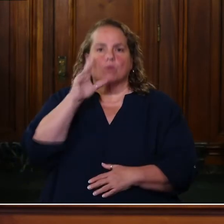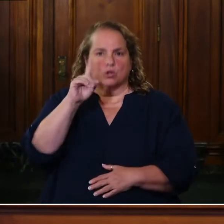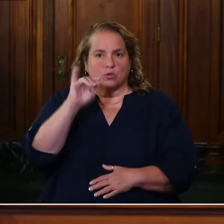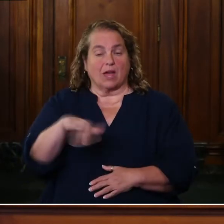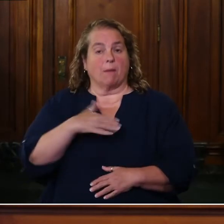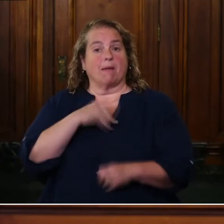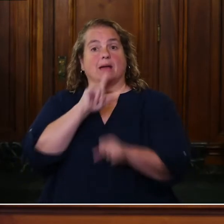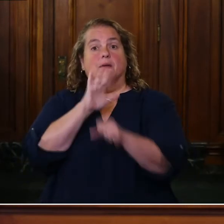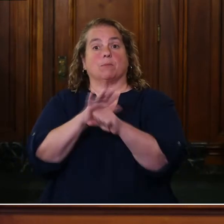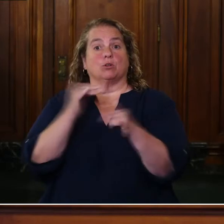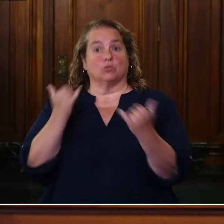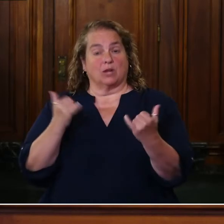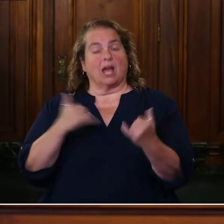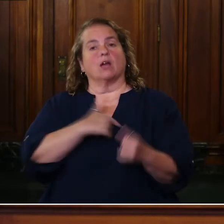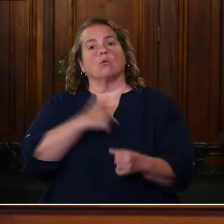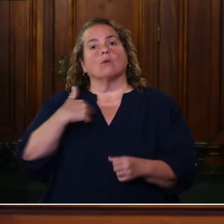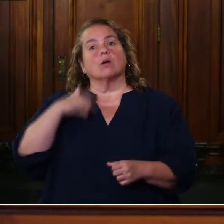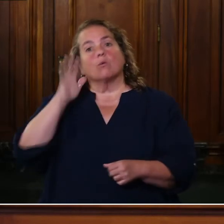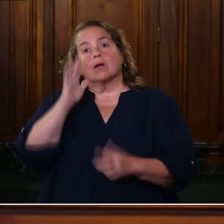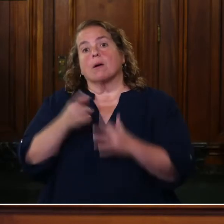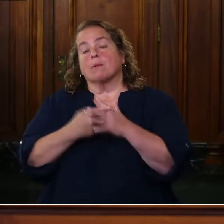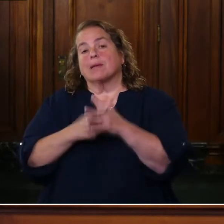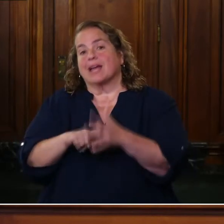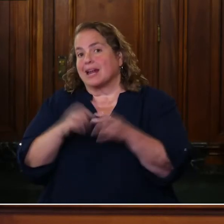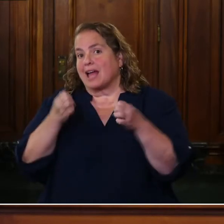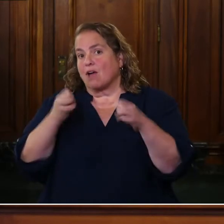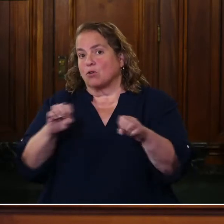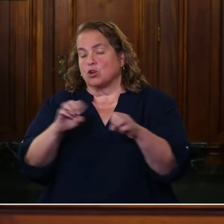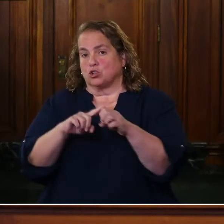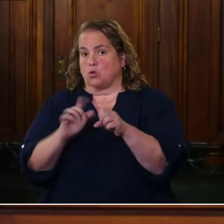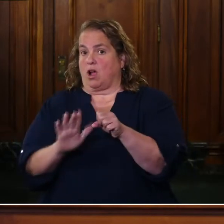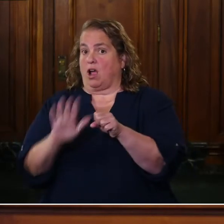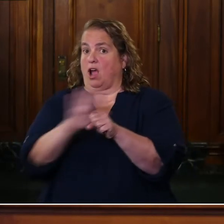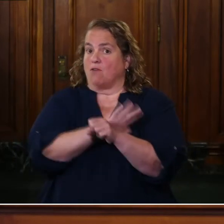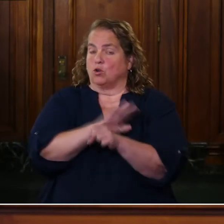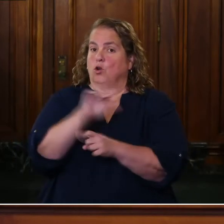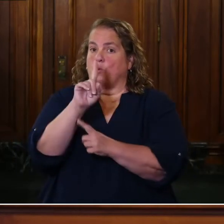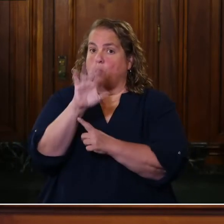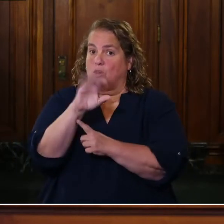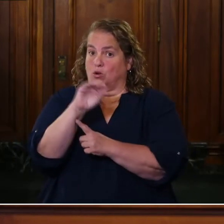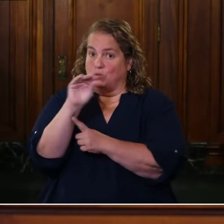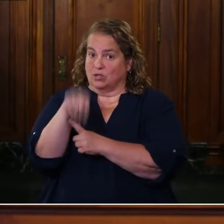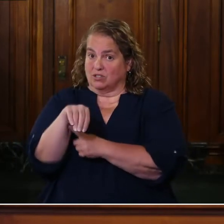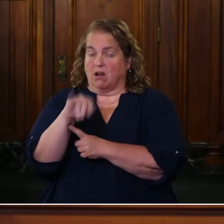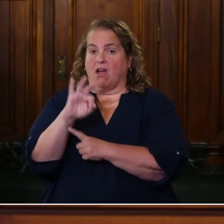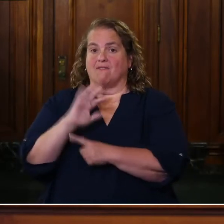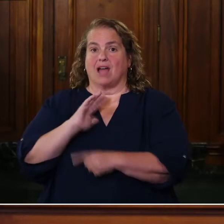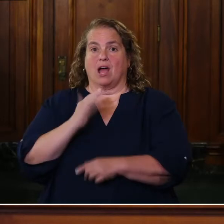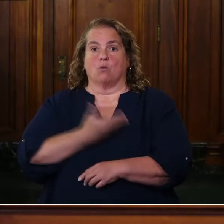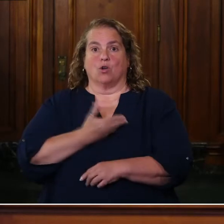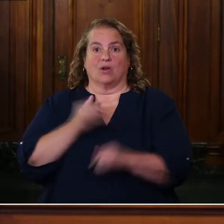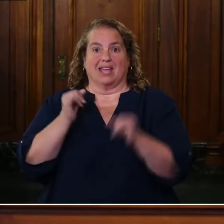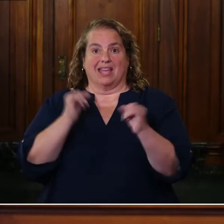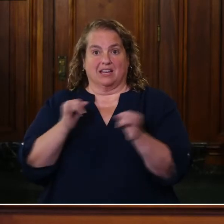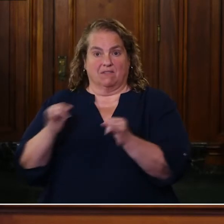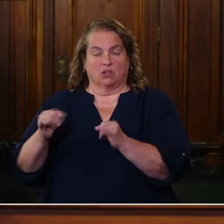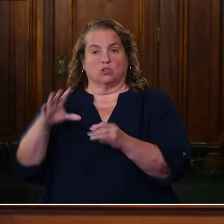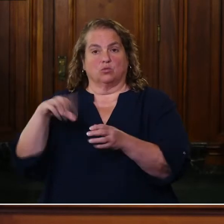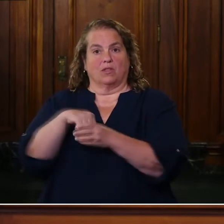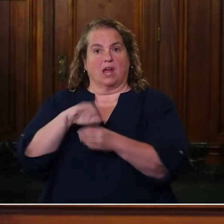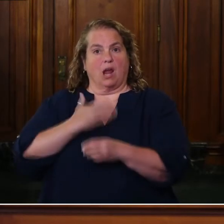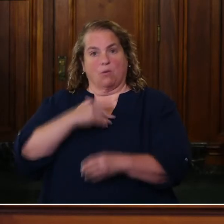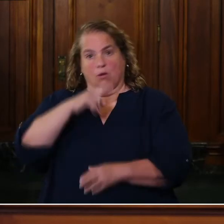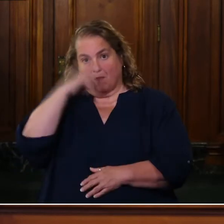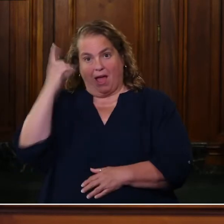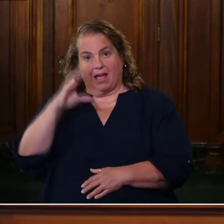is we are going to begin an effort to cover 100% of our individuals in our black and African American